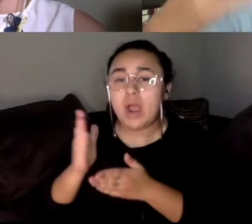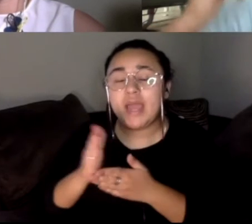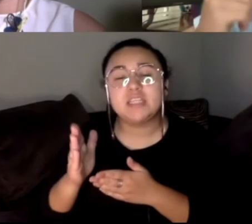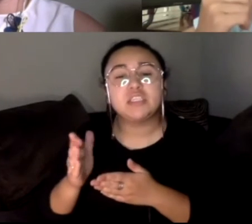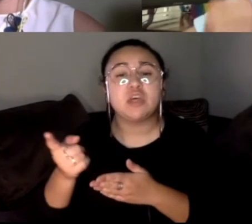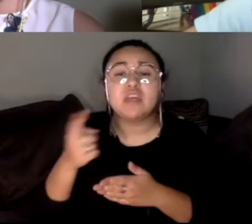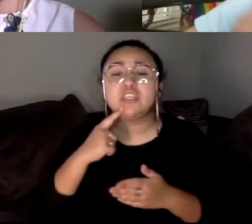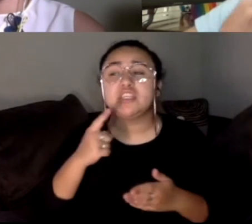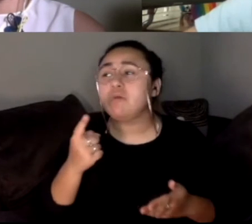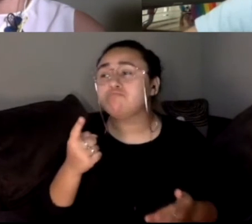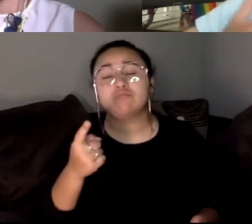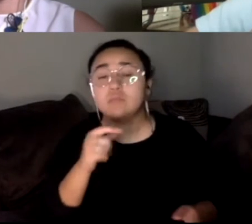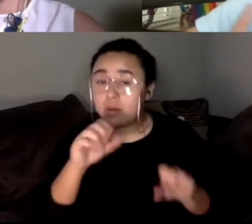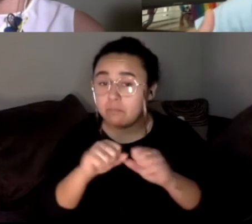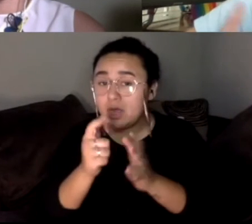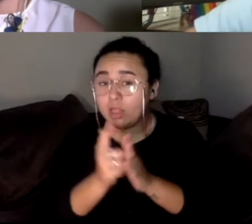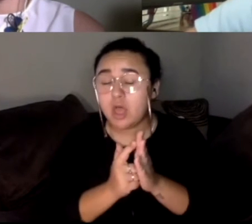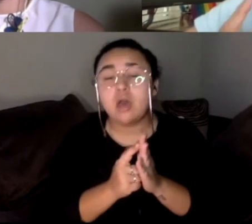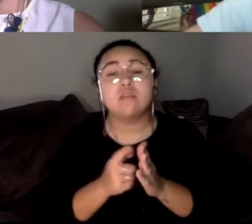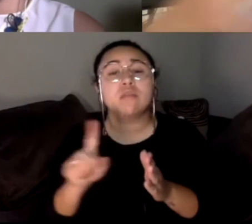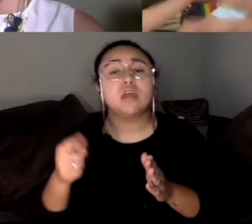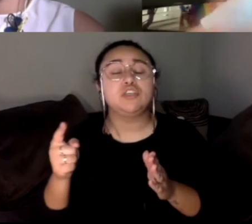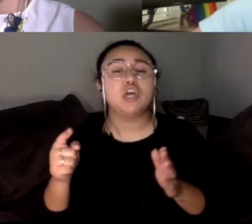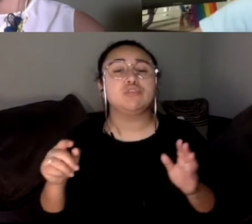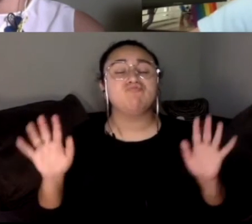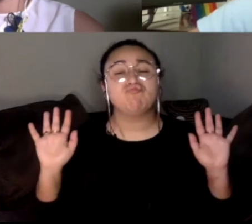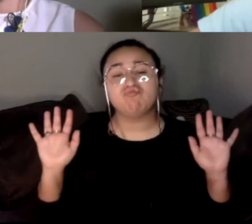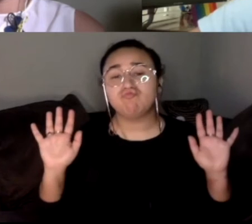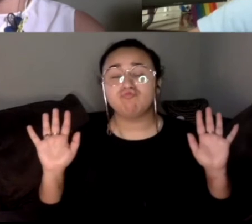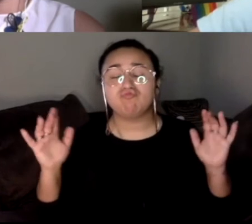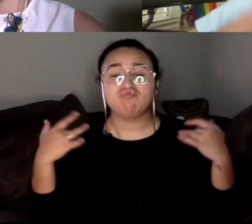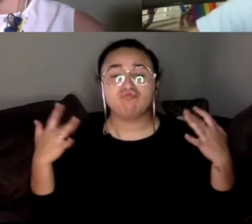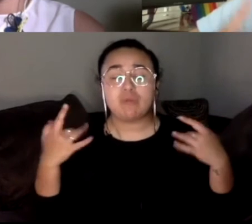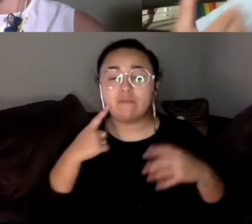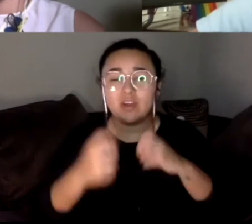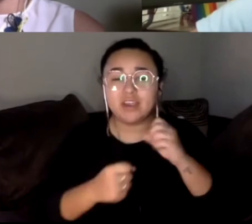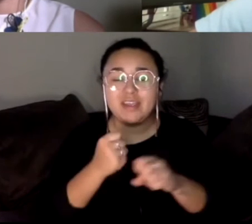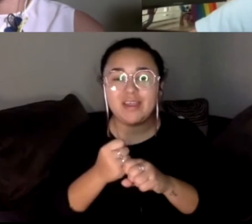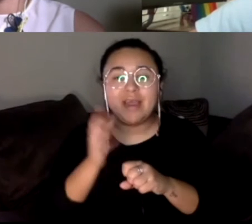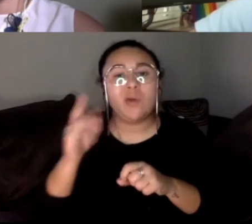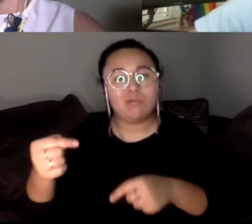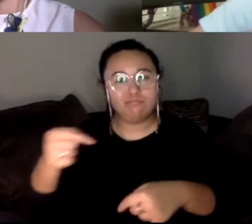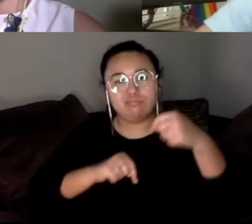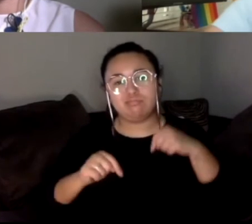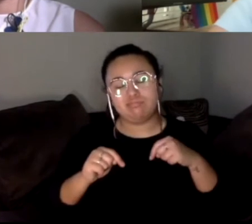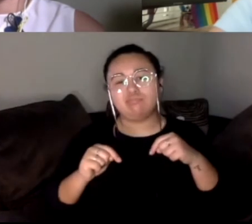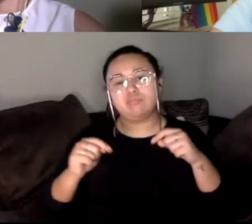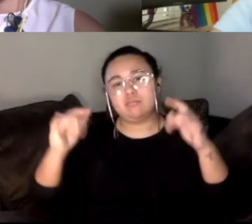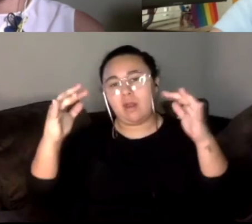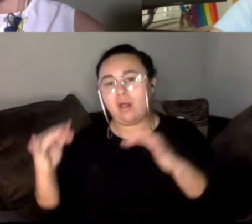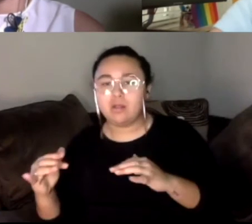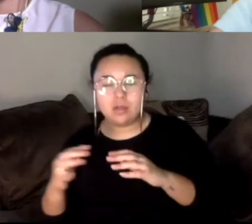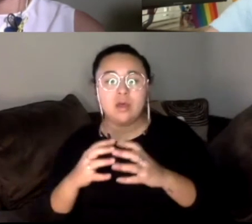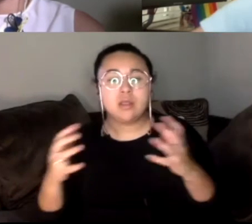just not do something even for a year. that could set us back a lot. As we learned from the Trump administration time, simply not doing anything, especially during a